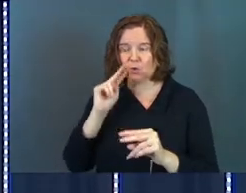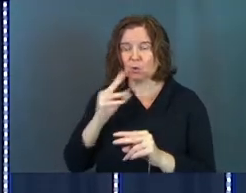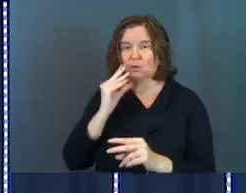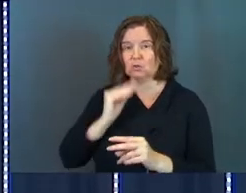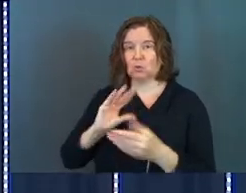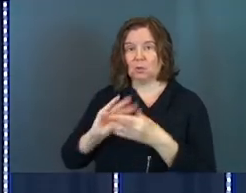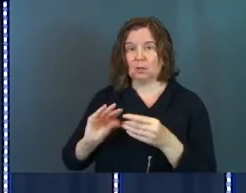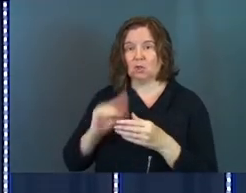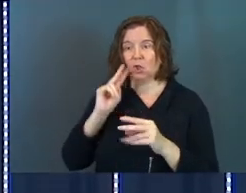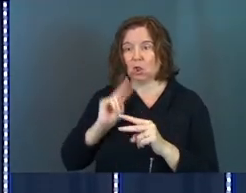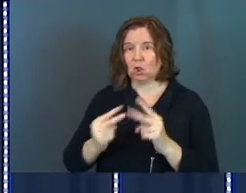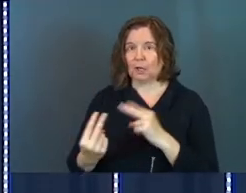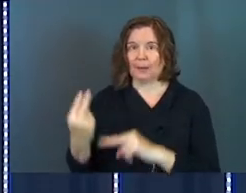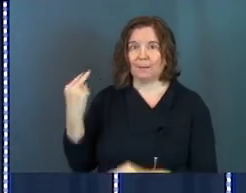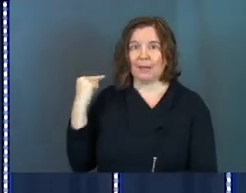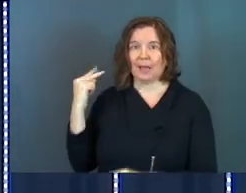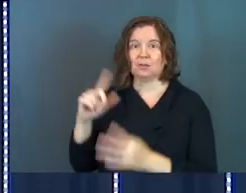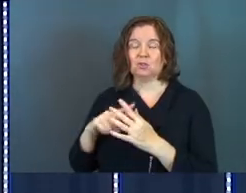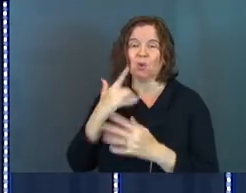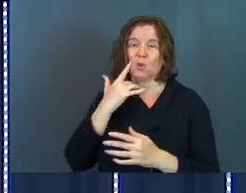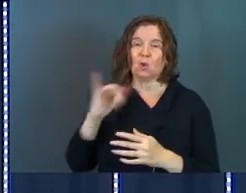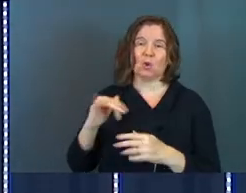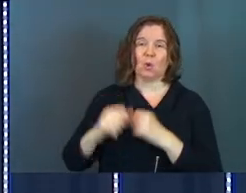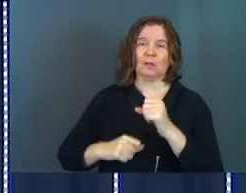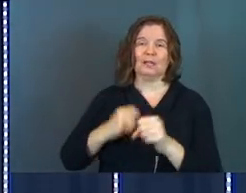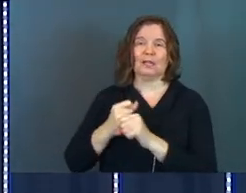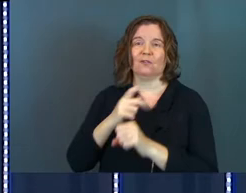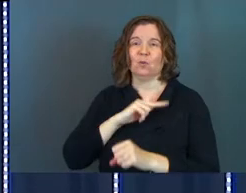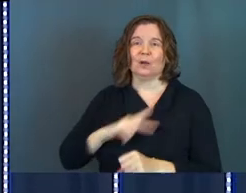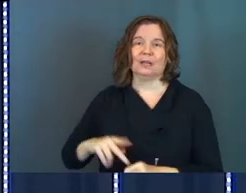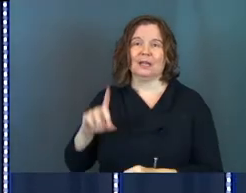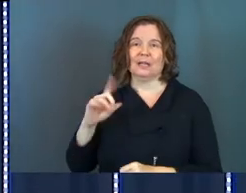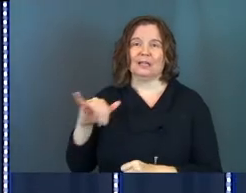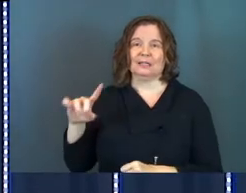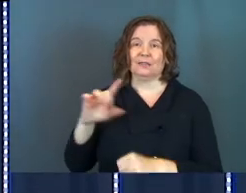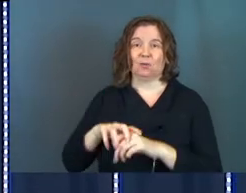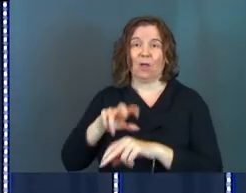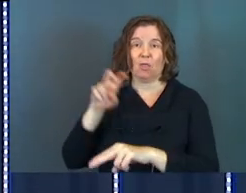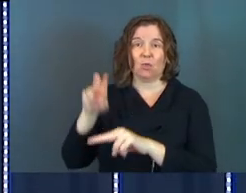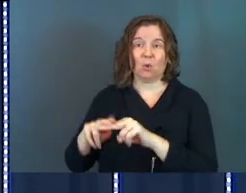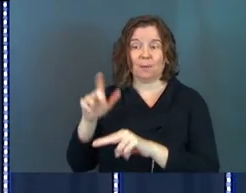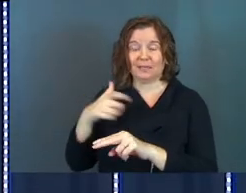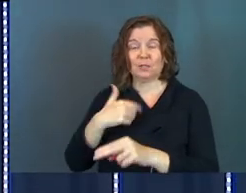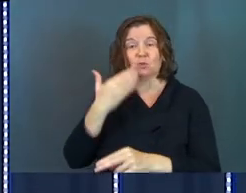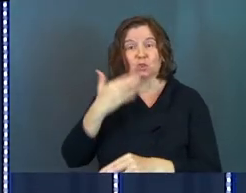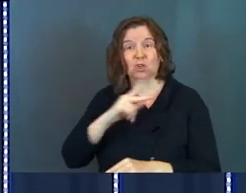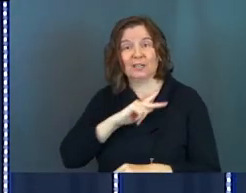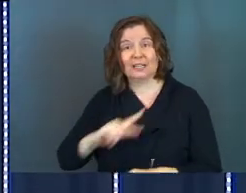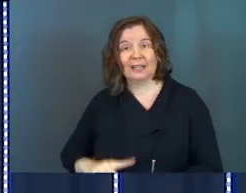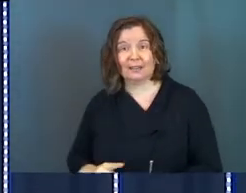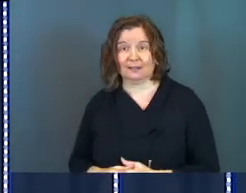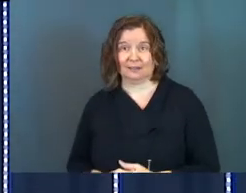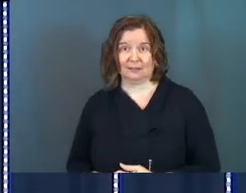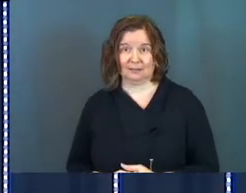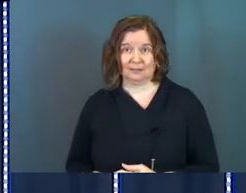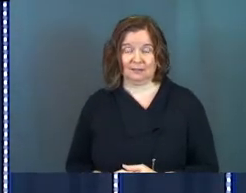Jewish literature, everybody's looking back to the golden age of when King David was on the throne, because he was a good king.